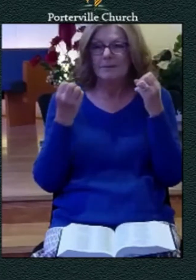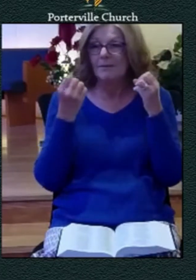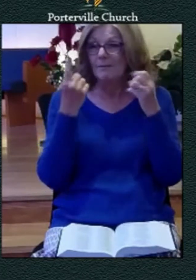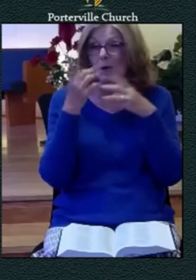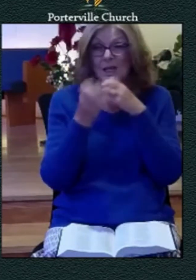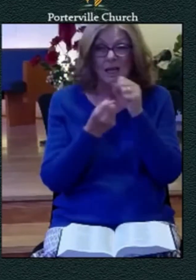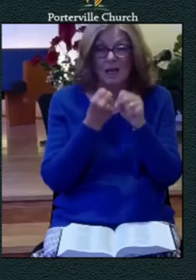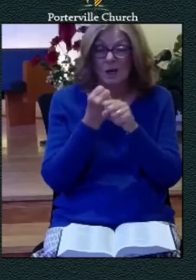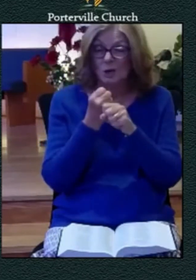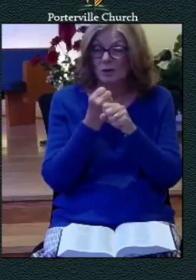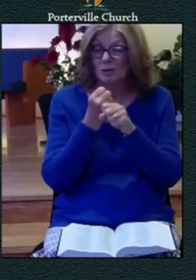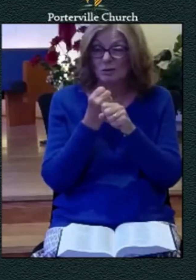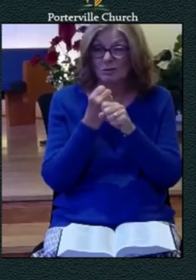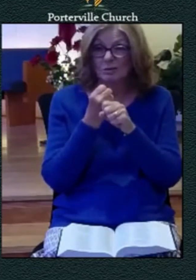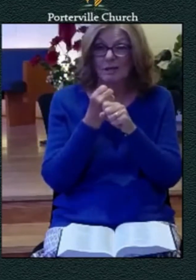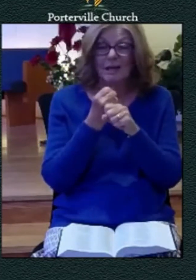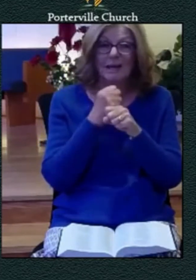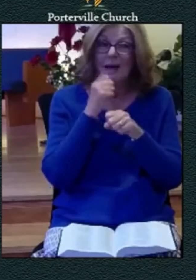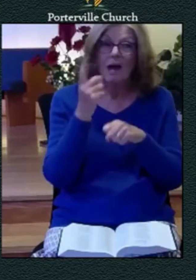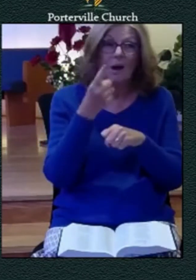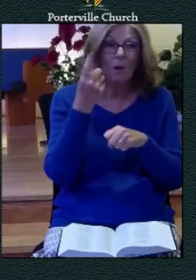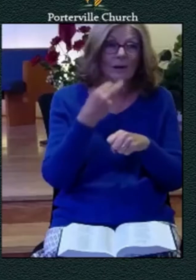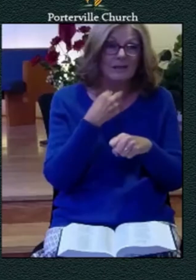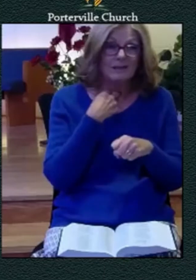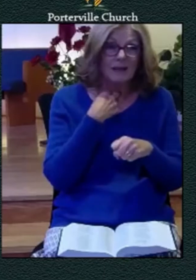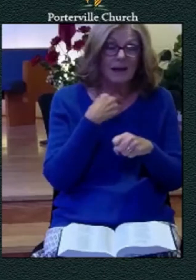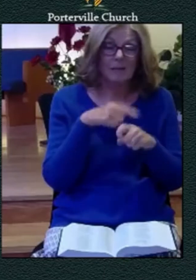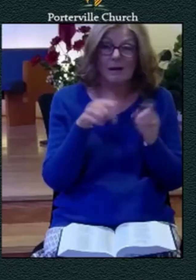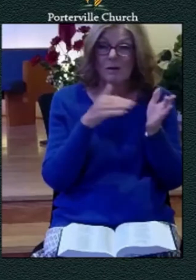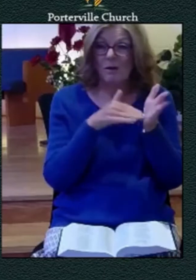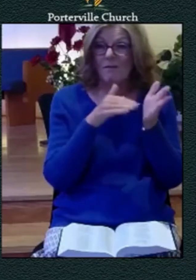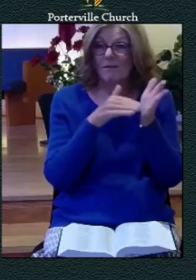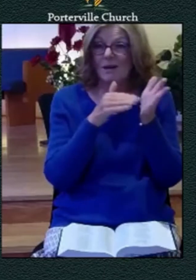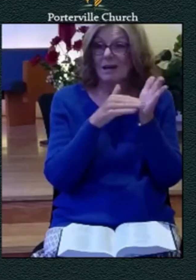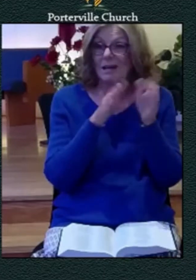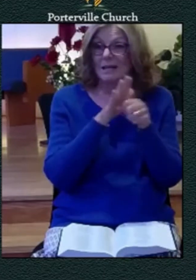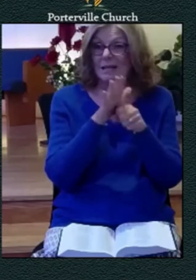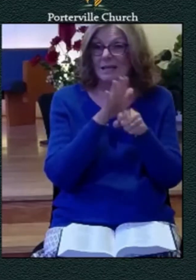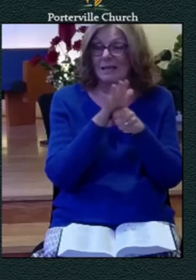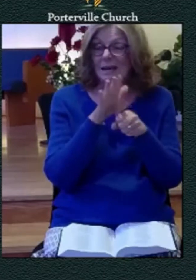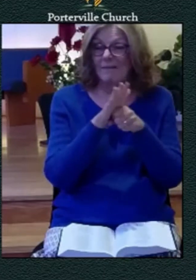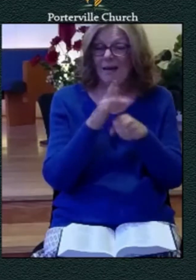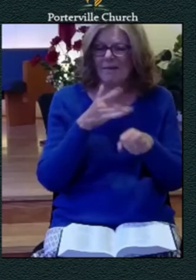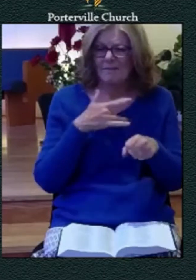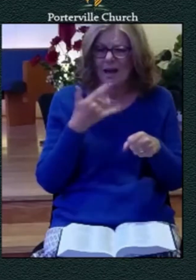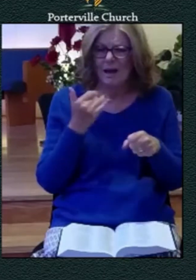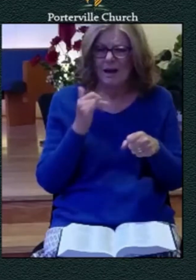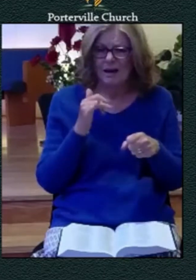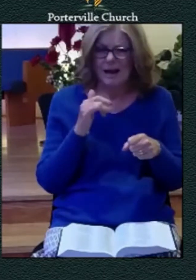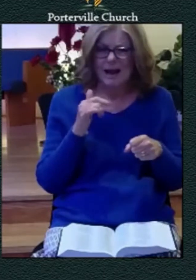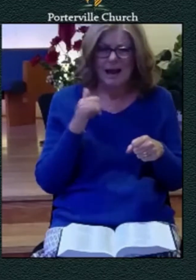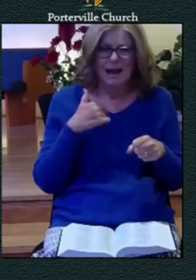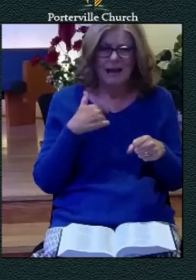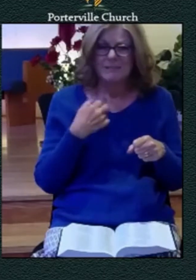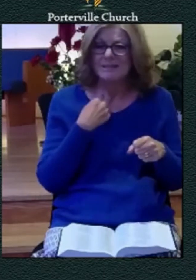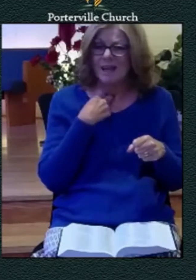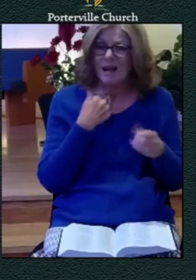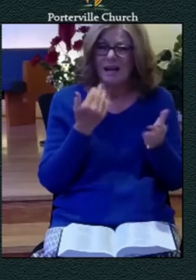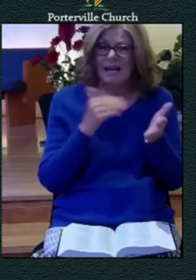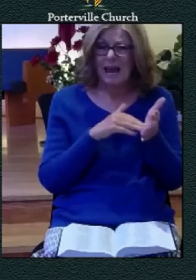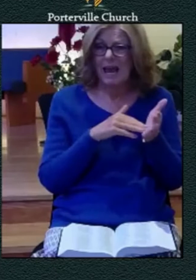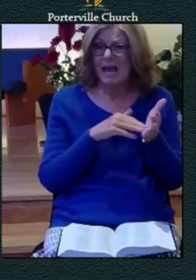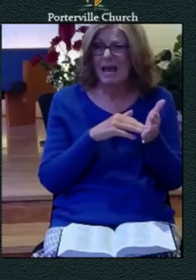stuck there all the time but often enough i'd find myself back in that circle and not a fun experience and